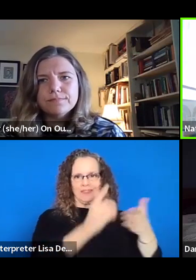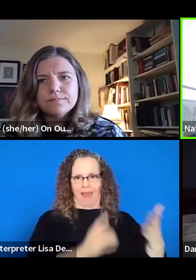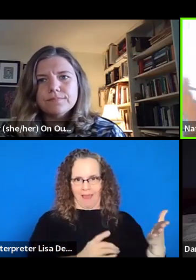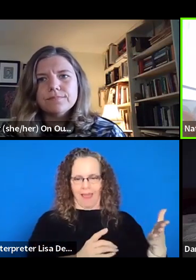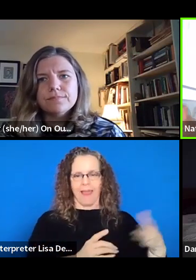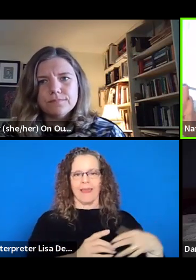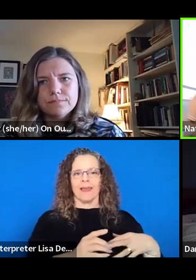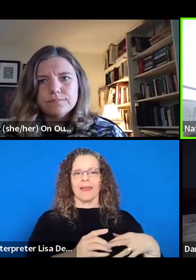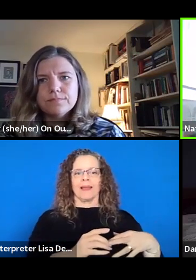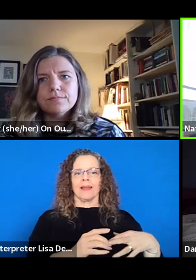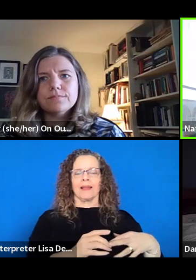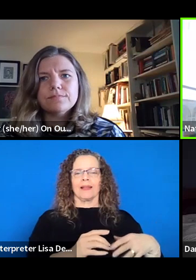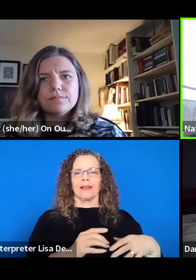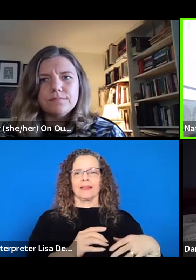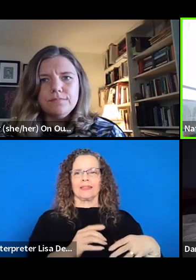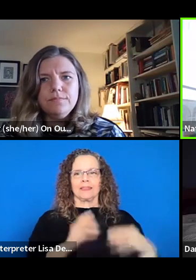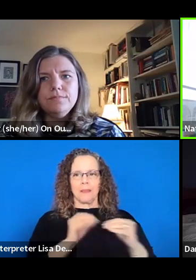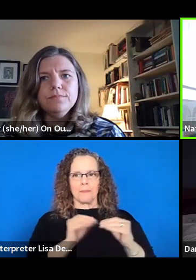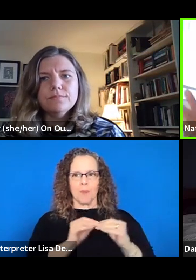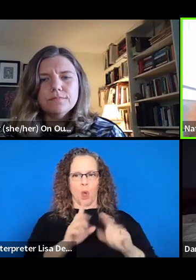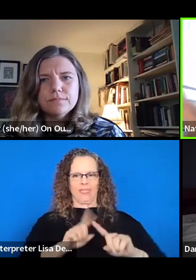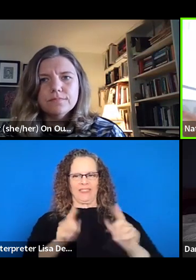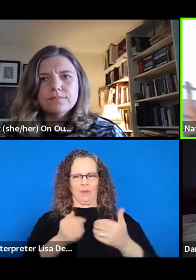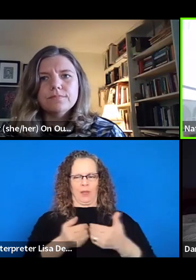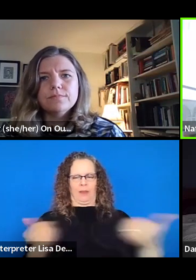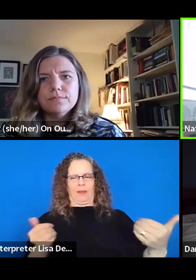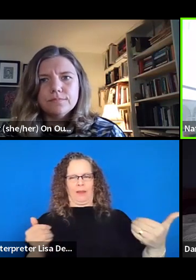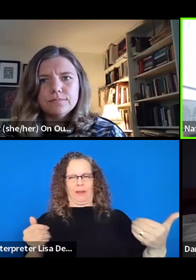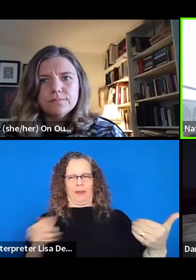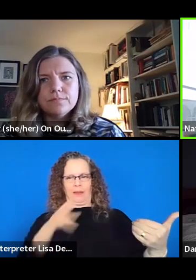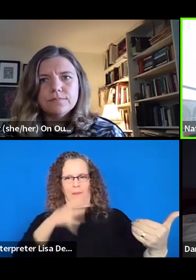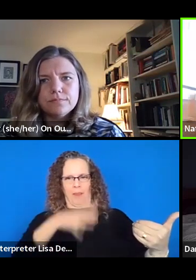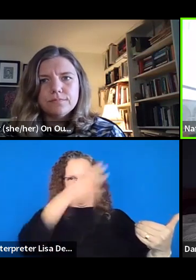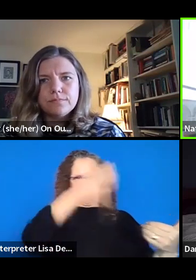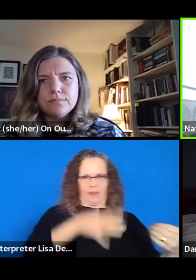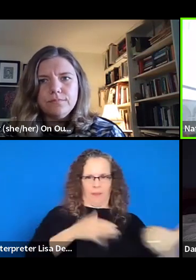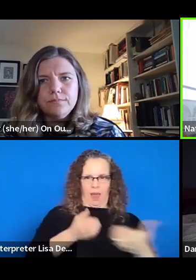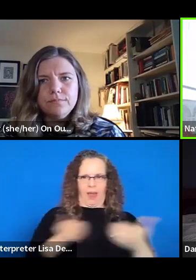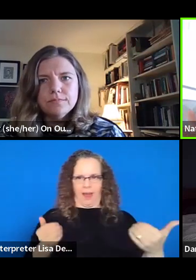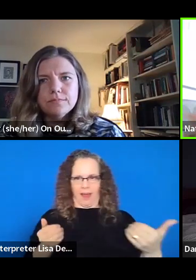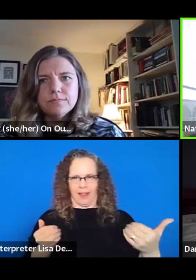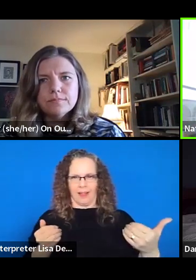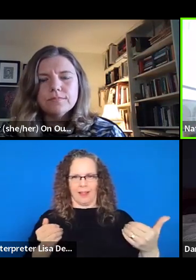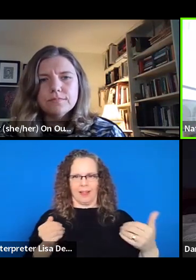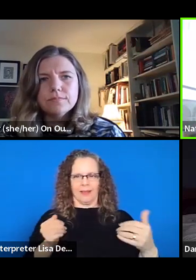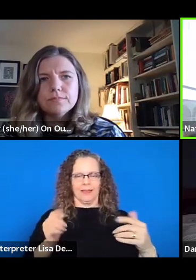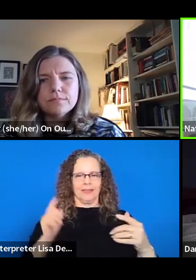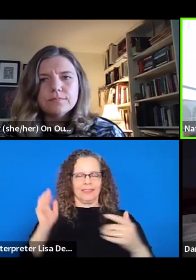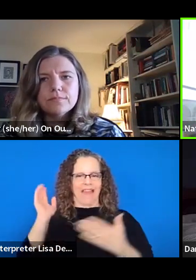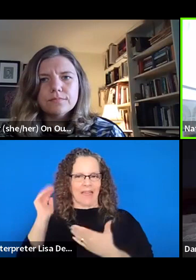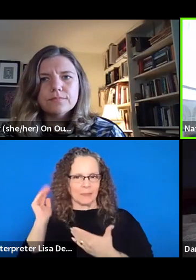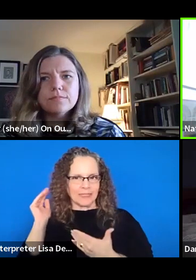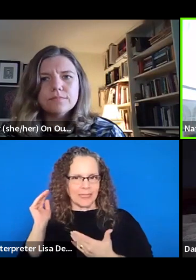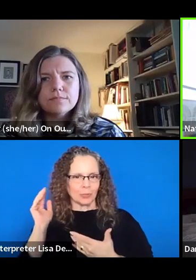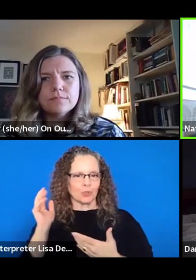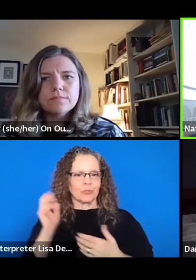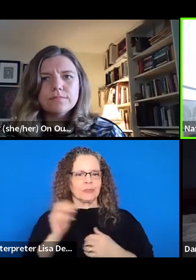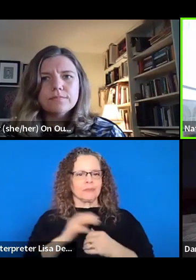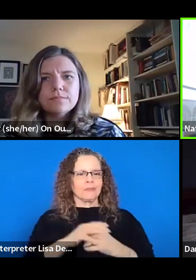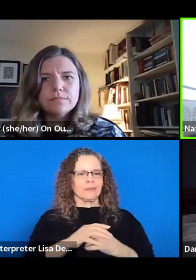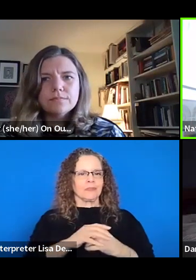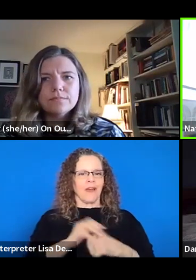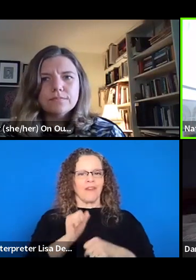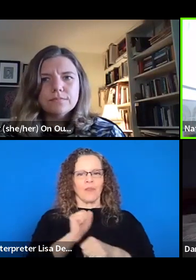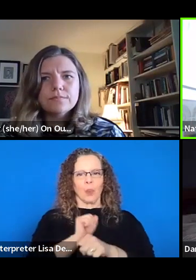perpetuates even more that there's, um, even more unseen work and even more expectation around the work that quote